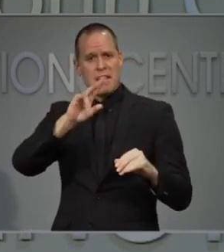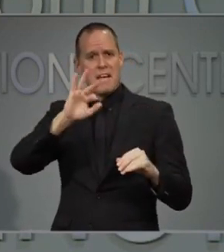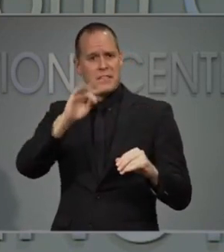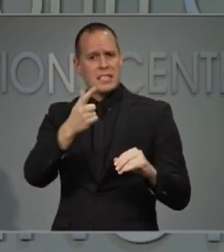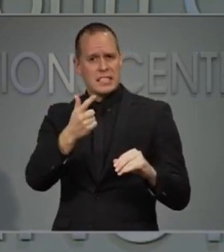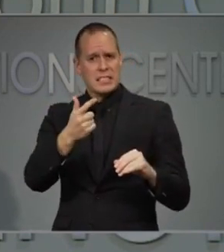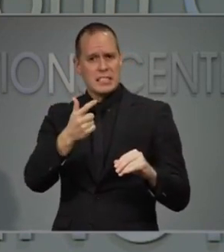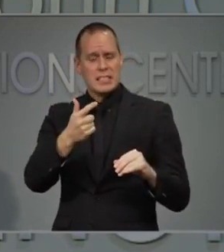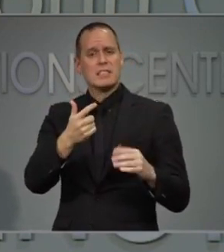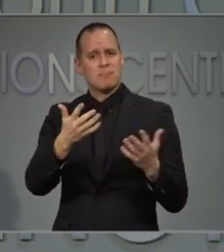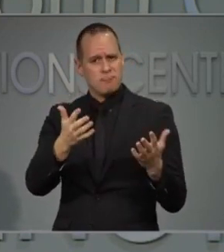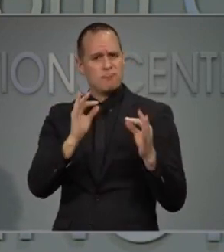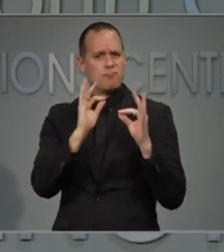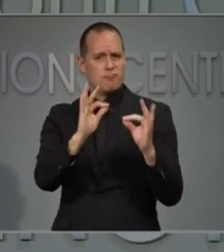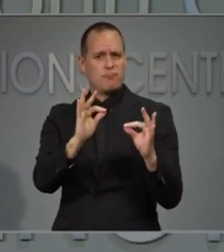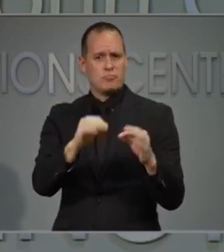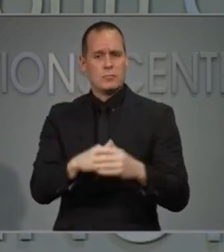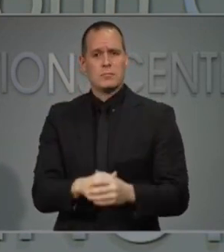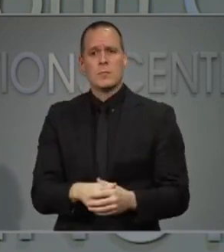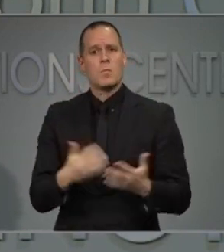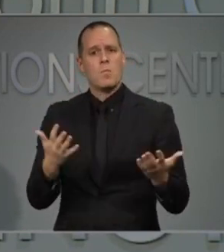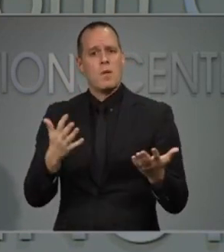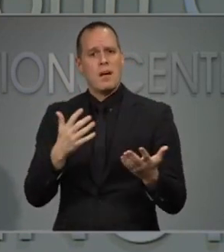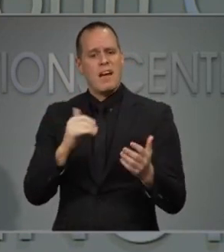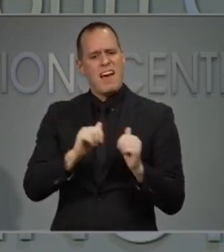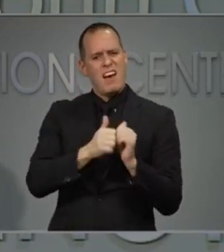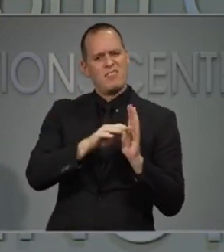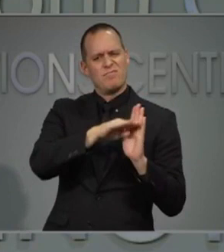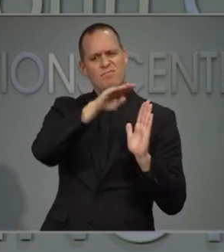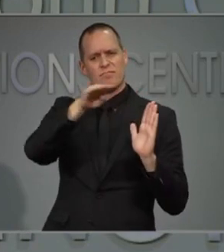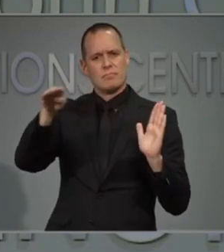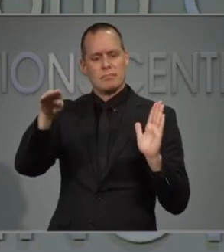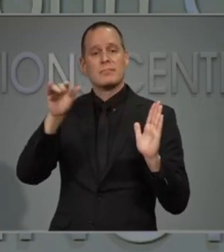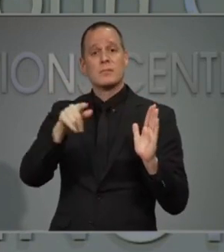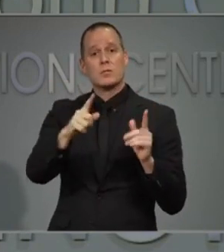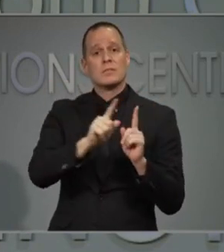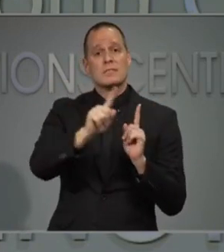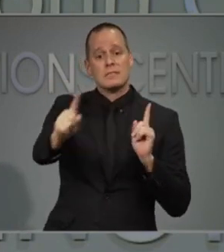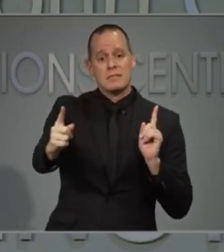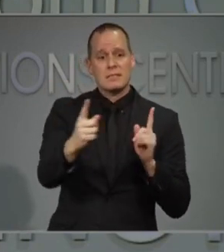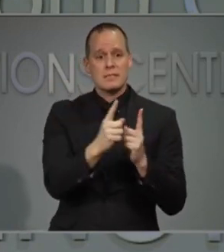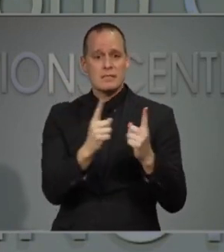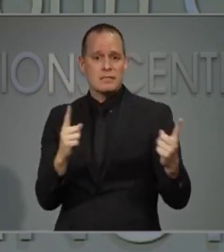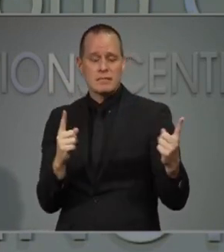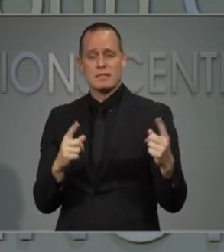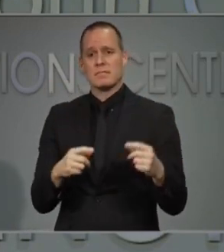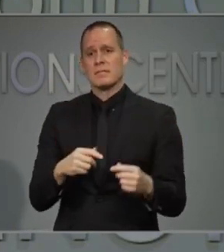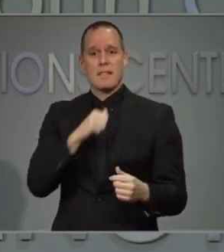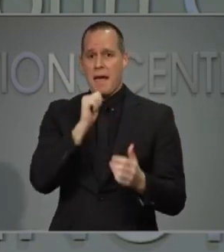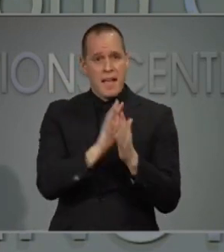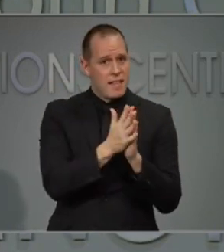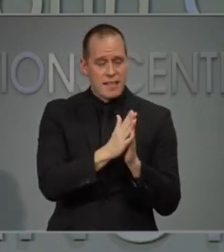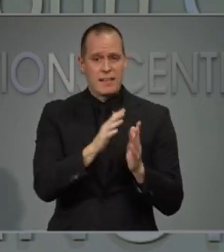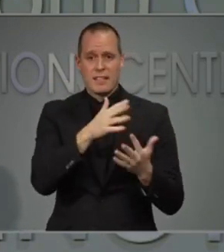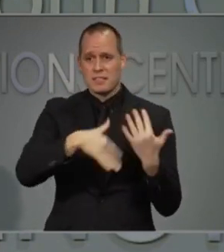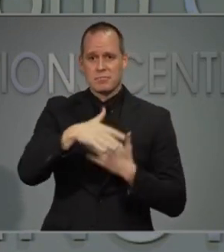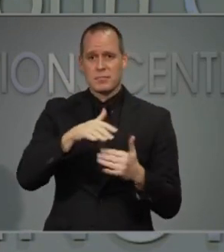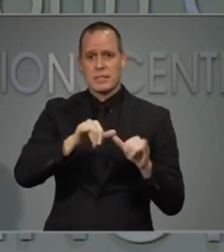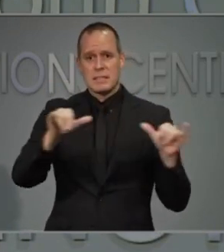Social distancing, careful cleaning and staying home. If we keep working at these,